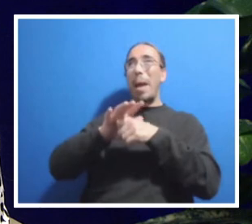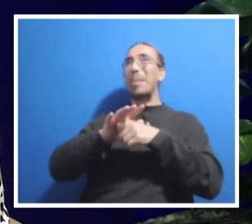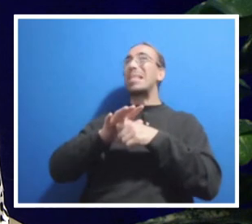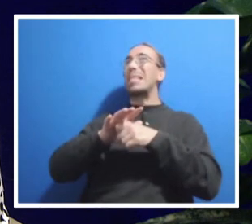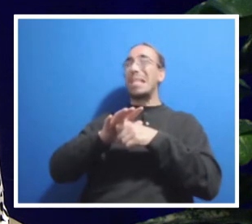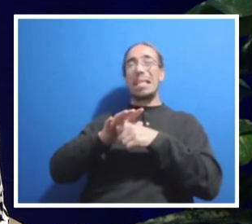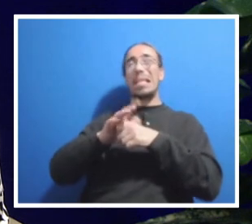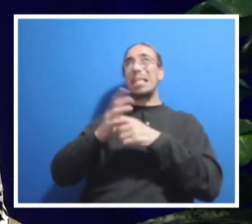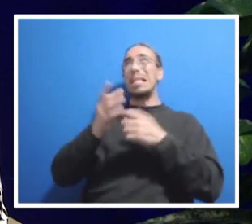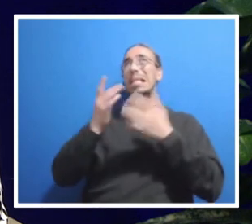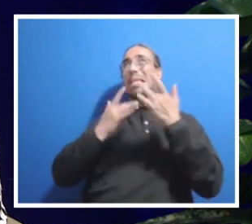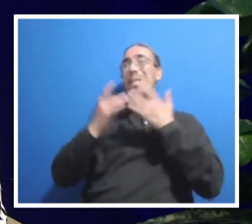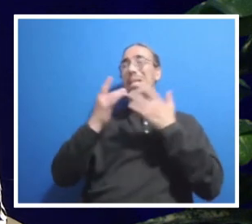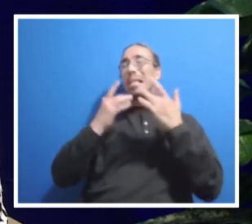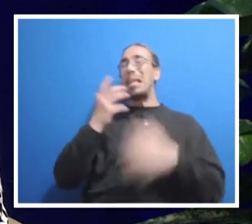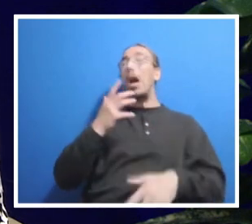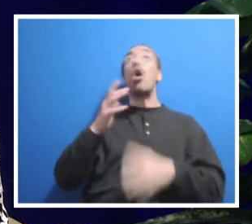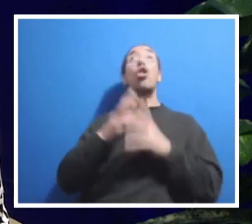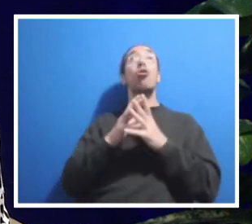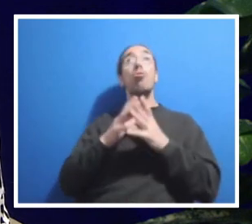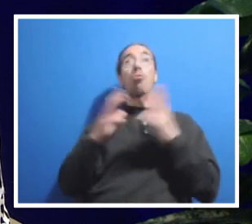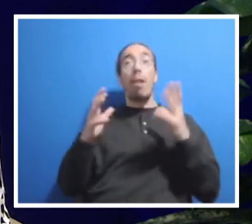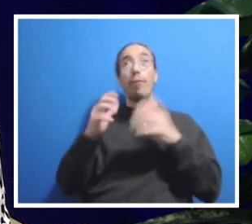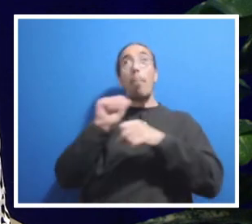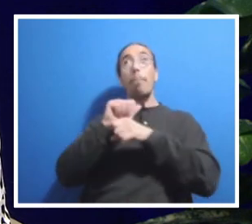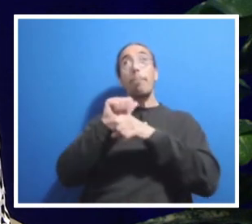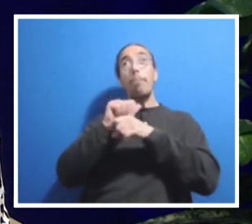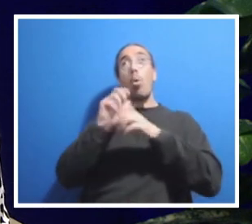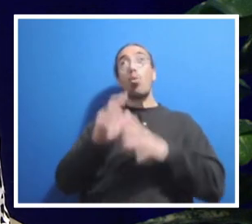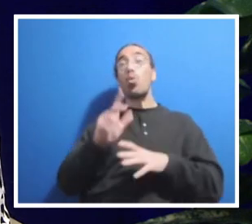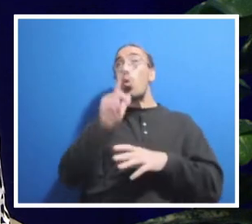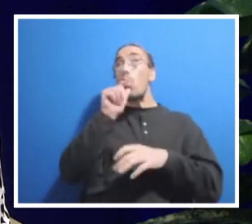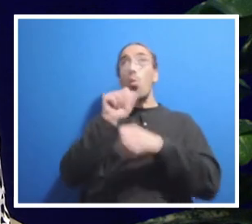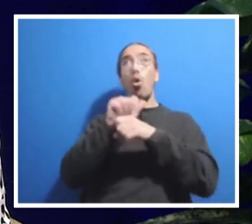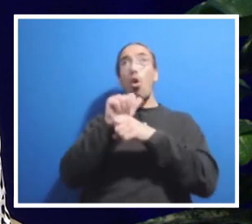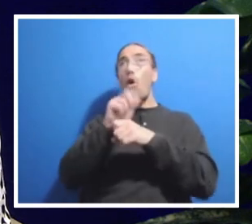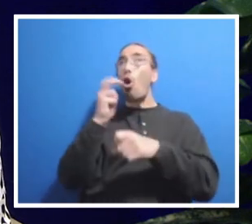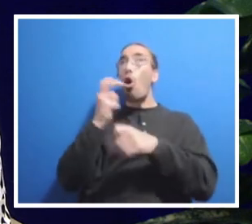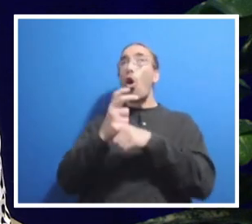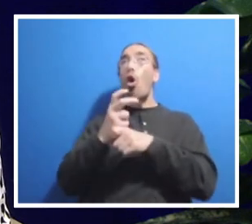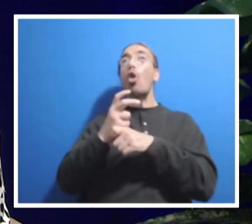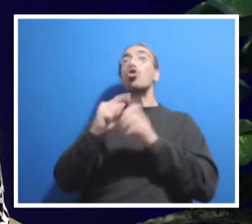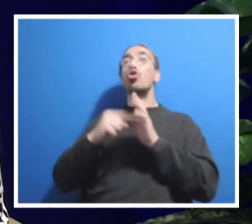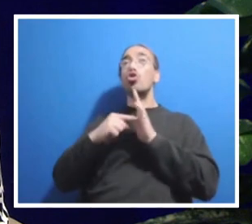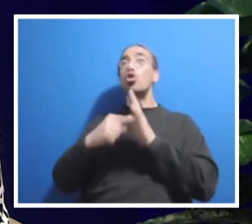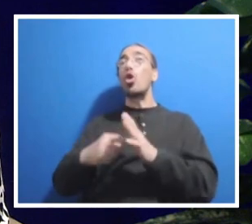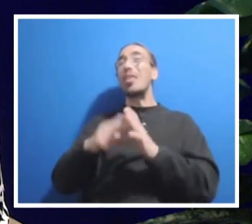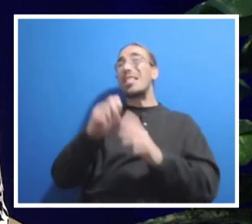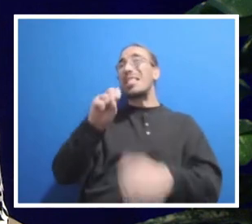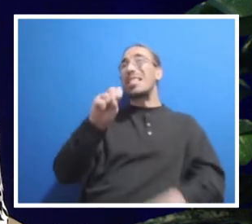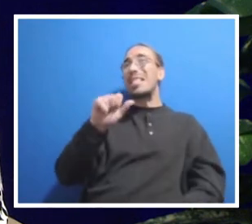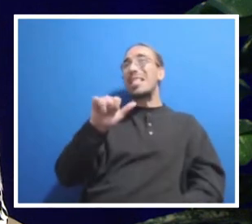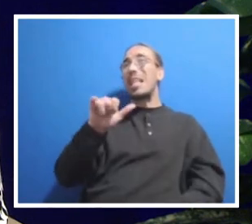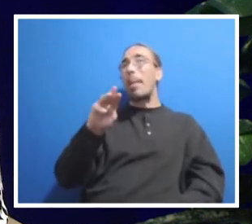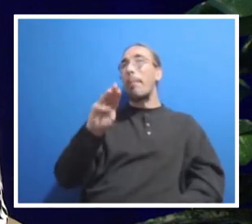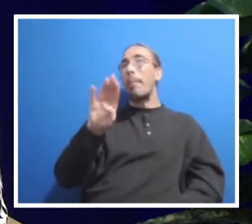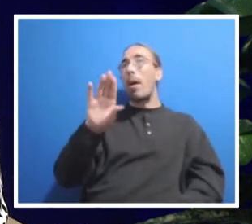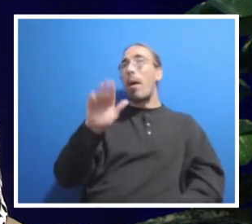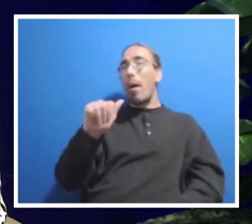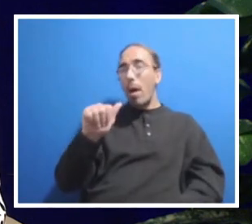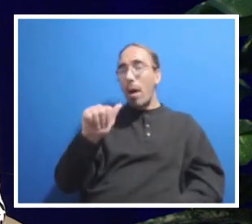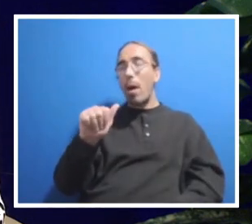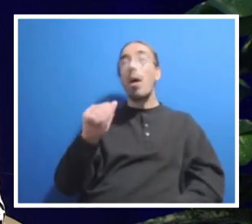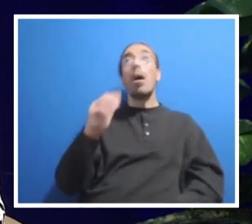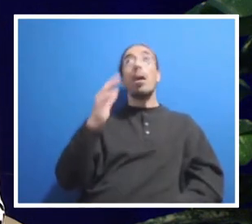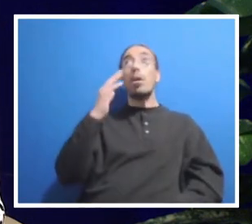And there were a lot of employees who worked really hard to implement SIMBA, despite the fact that we weren't able to do in-person